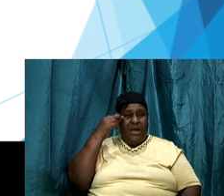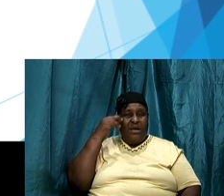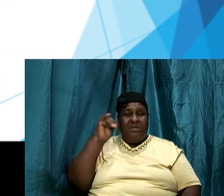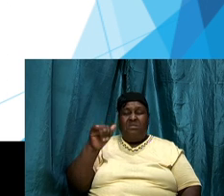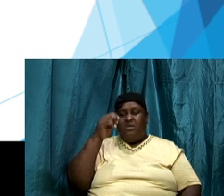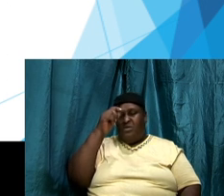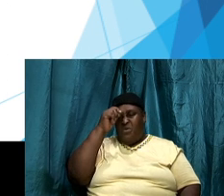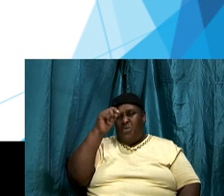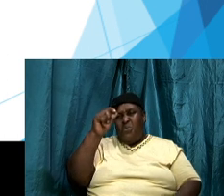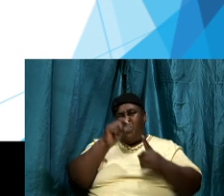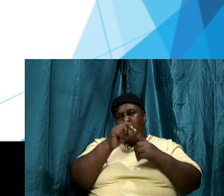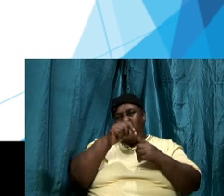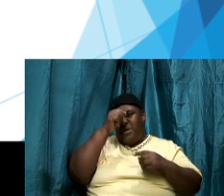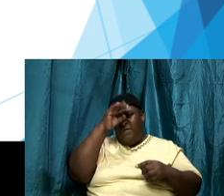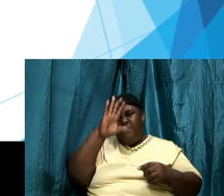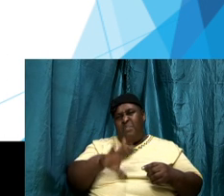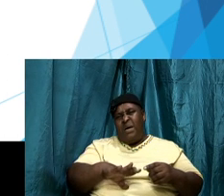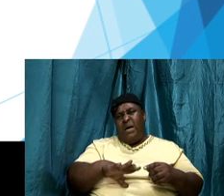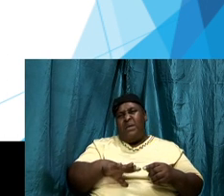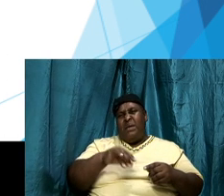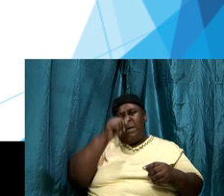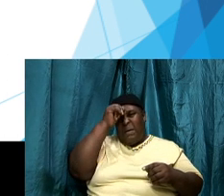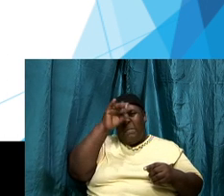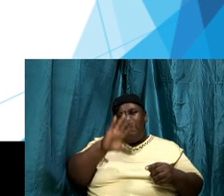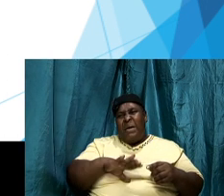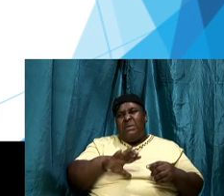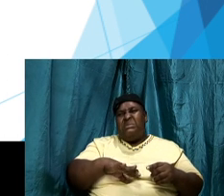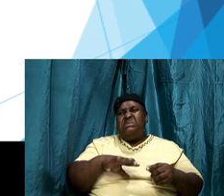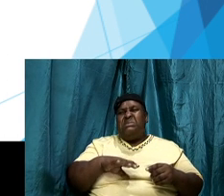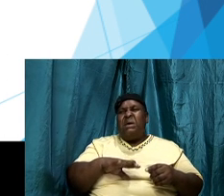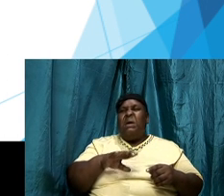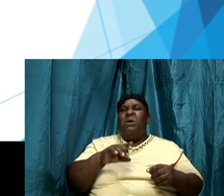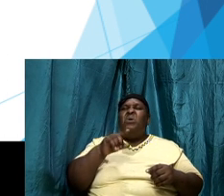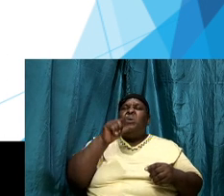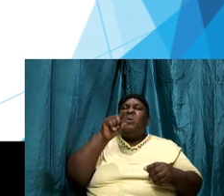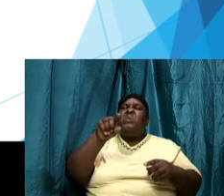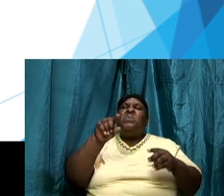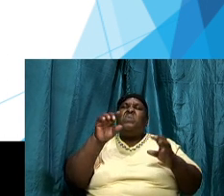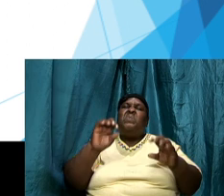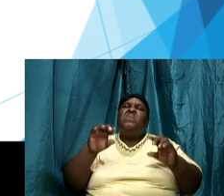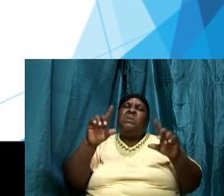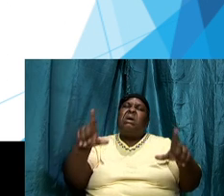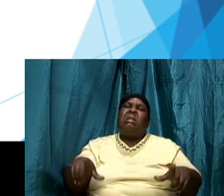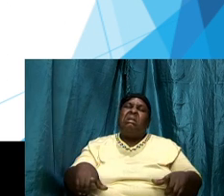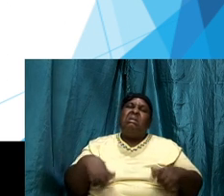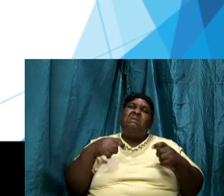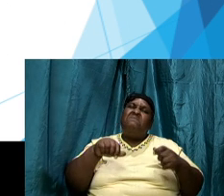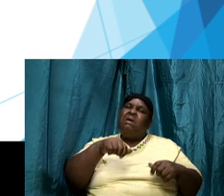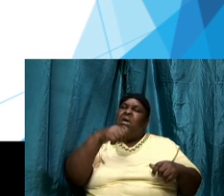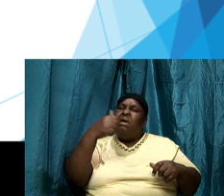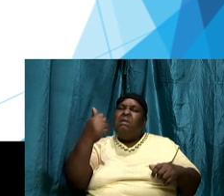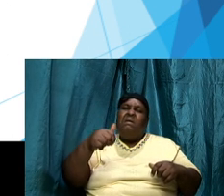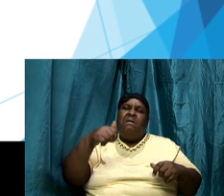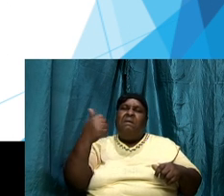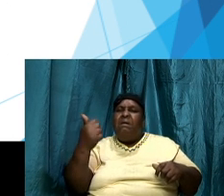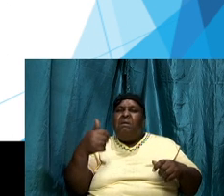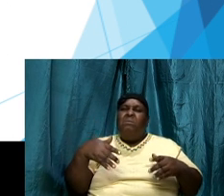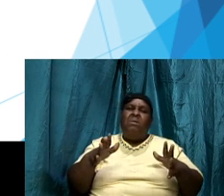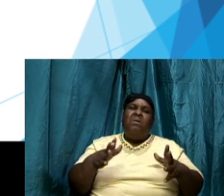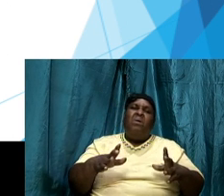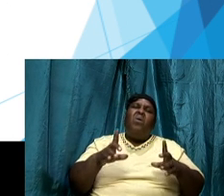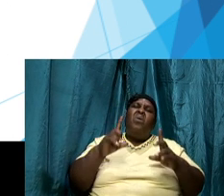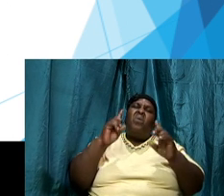of them men tell you that you can live anyway join any crowd go to parties and go to